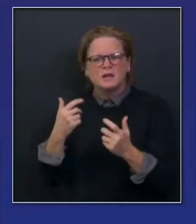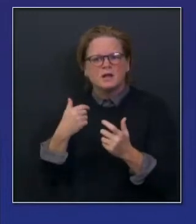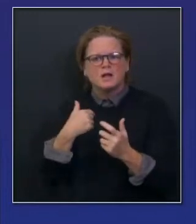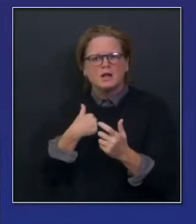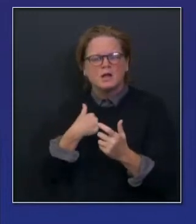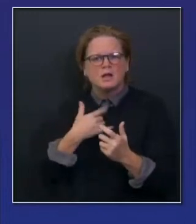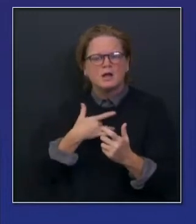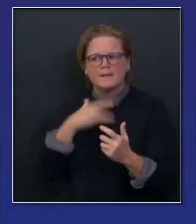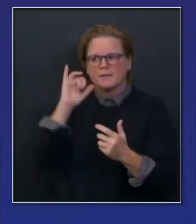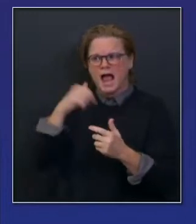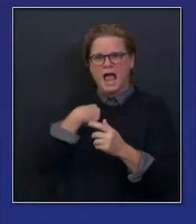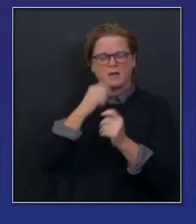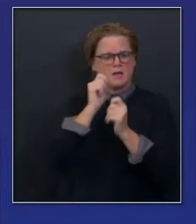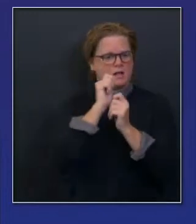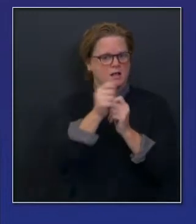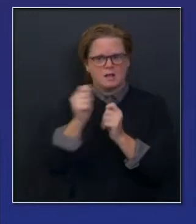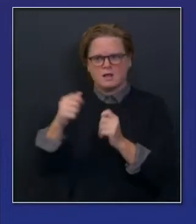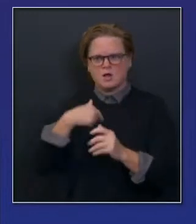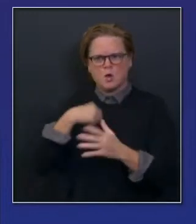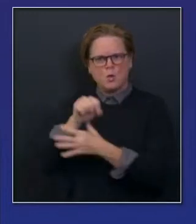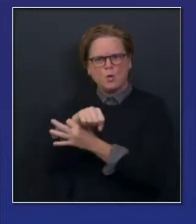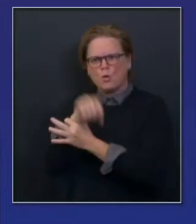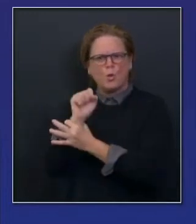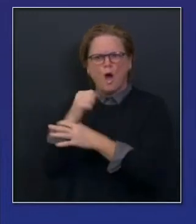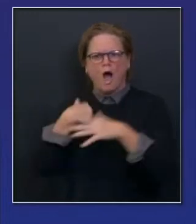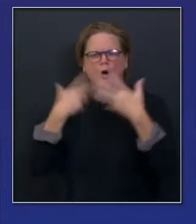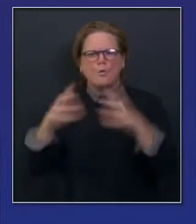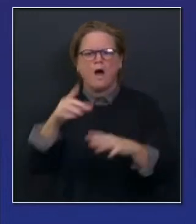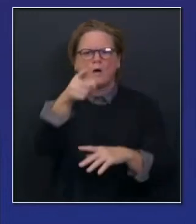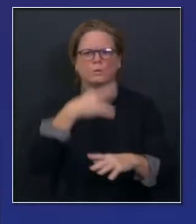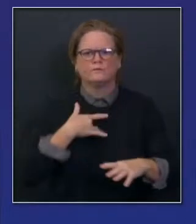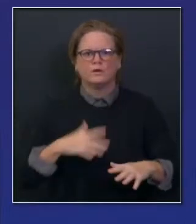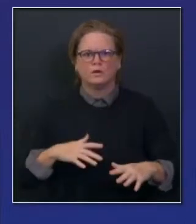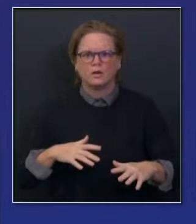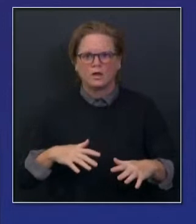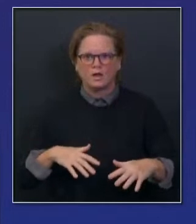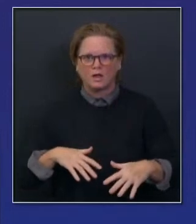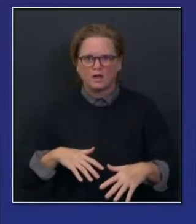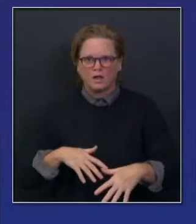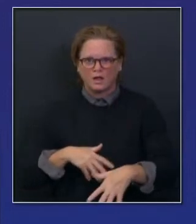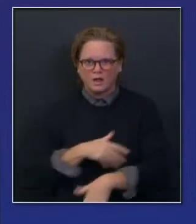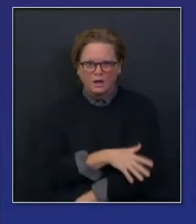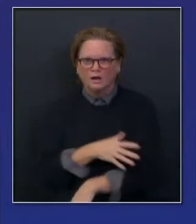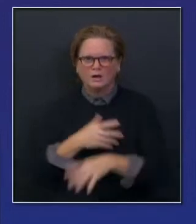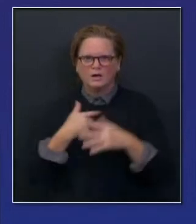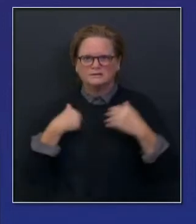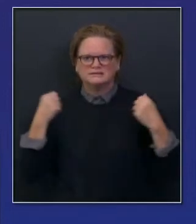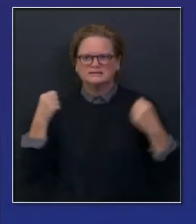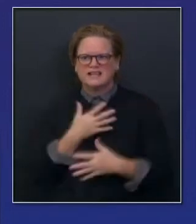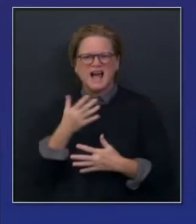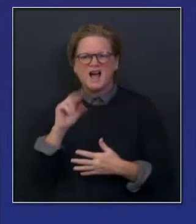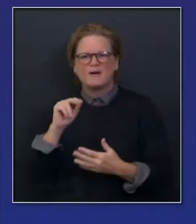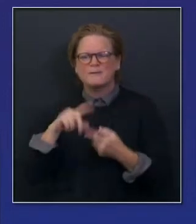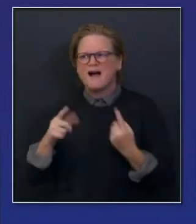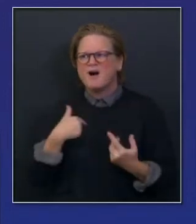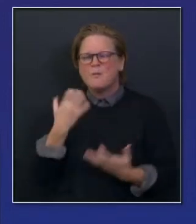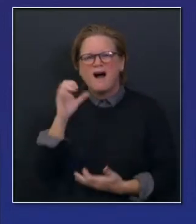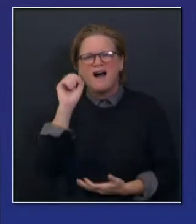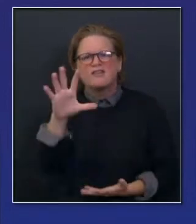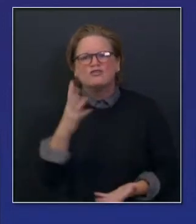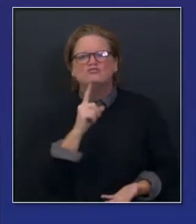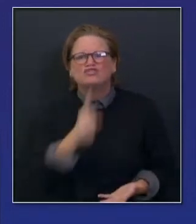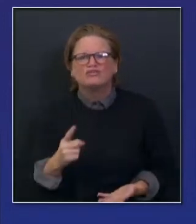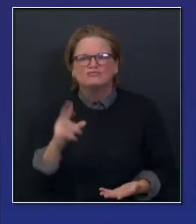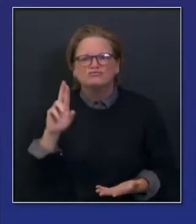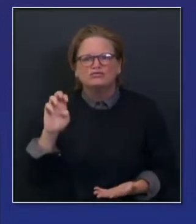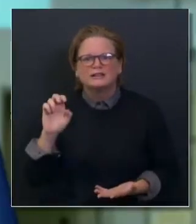want people to run with that. I don't want people to scare folks, but this is a deadly disease, and we need to